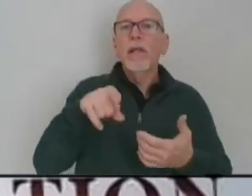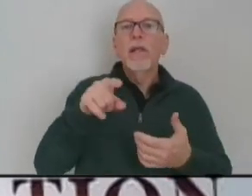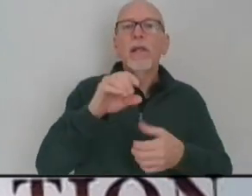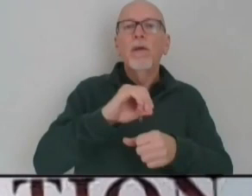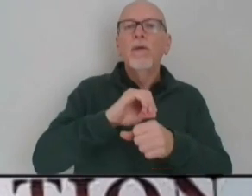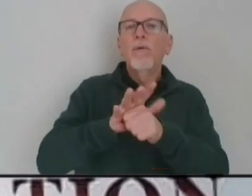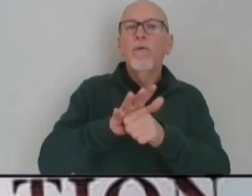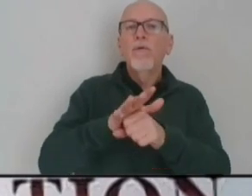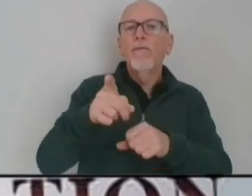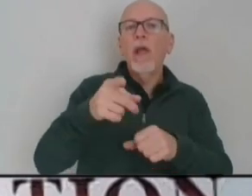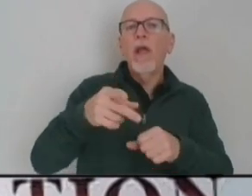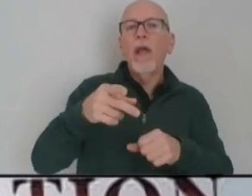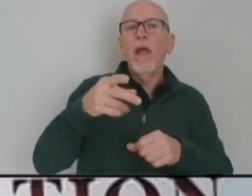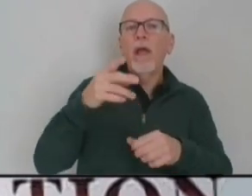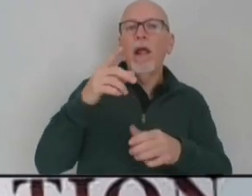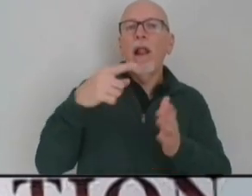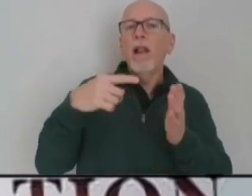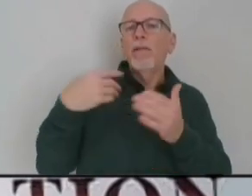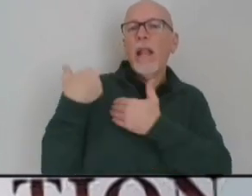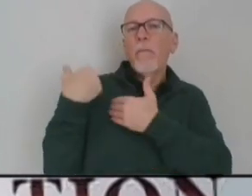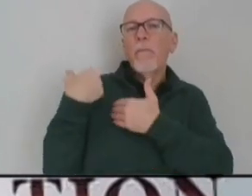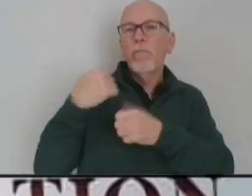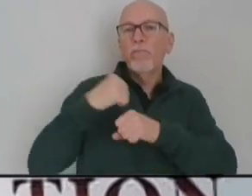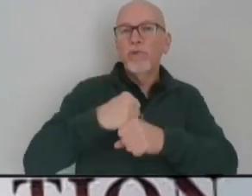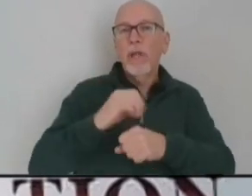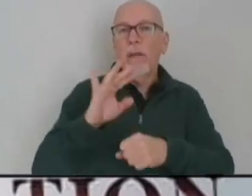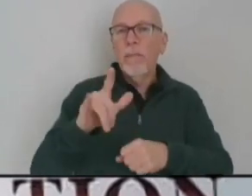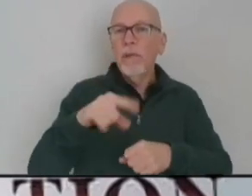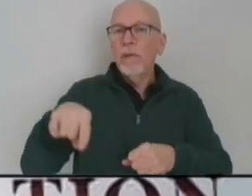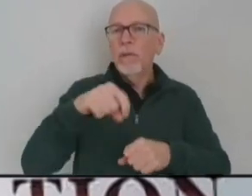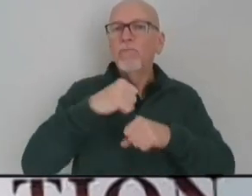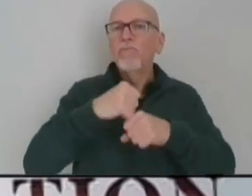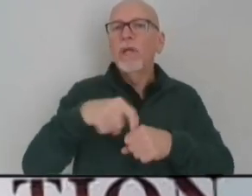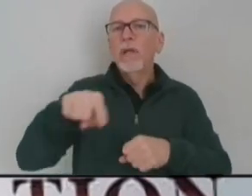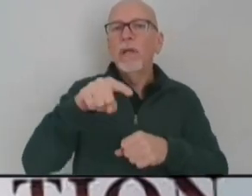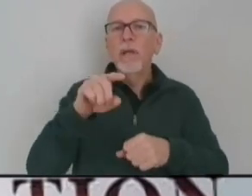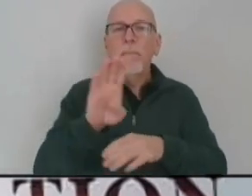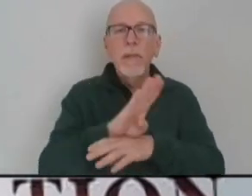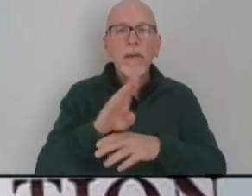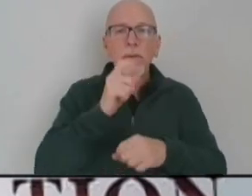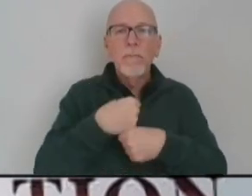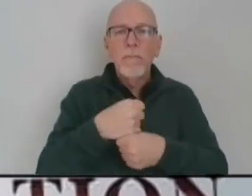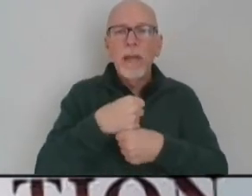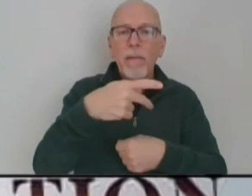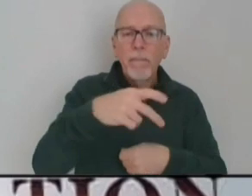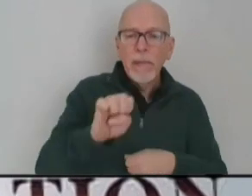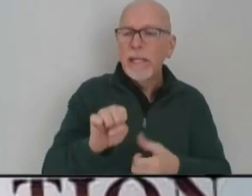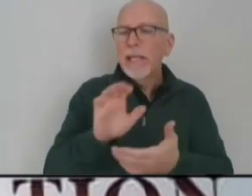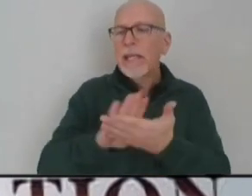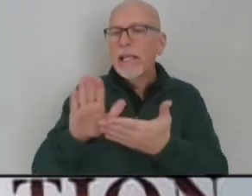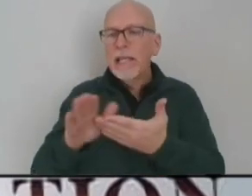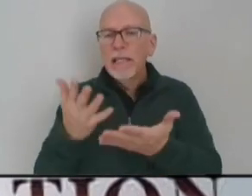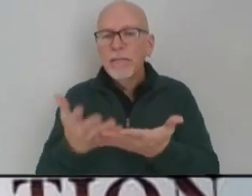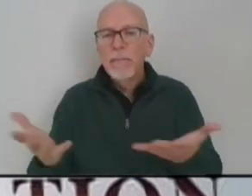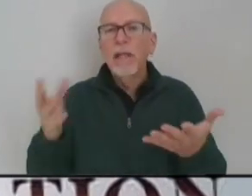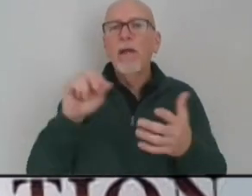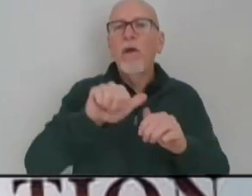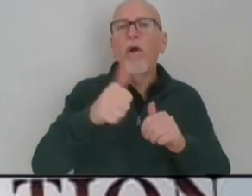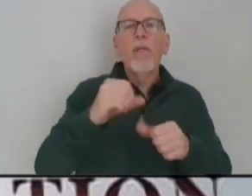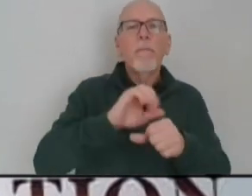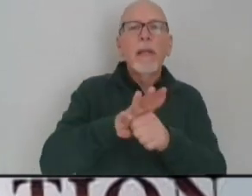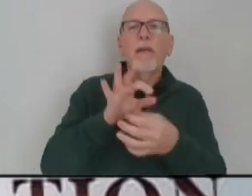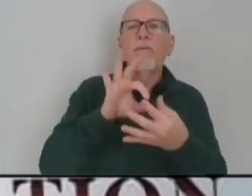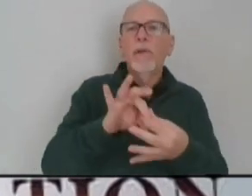liability protection bill that includes those businesses that made PPE, cleaning supplies, and other pandemic-related products.